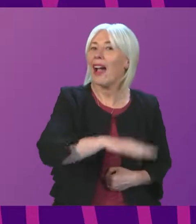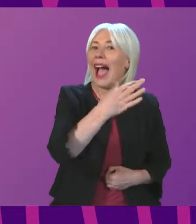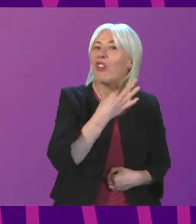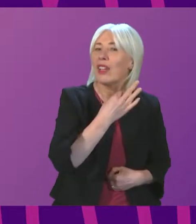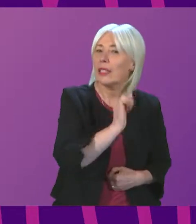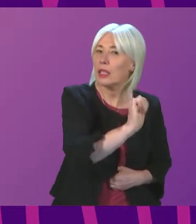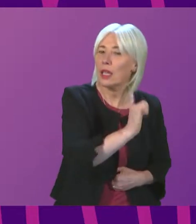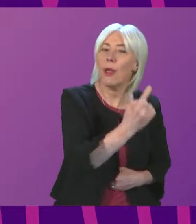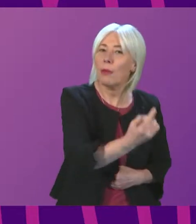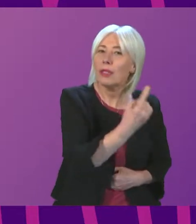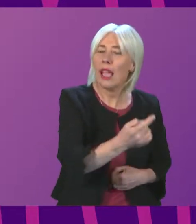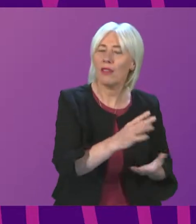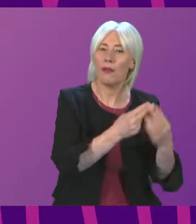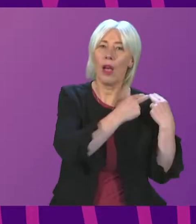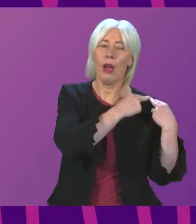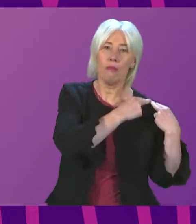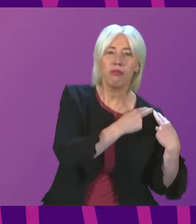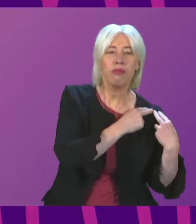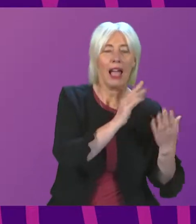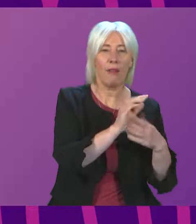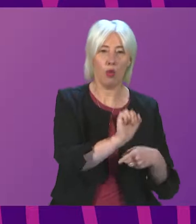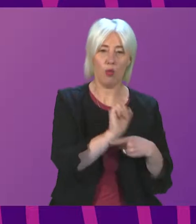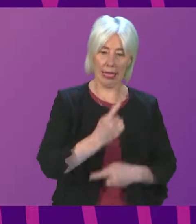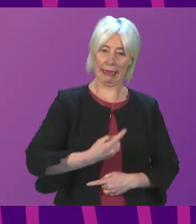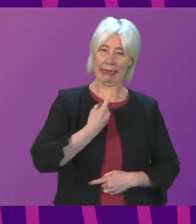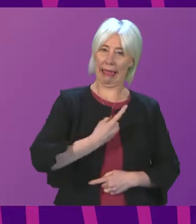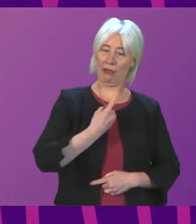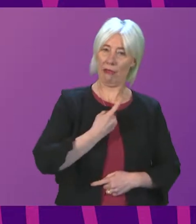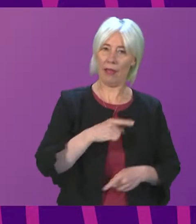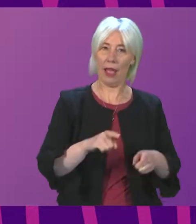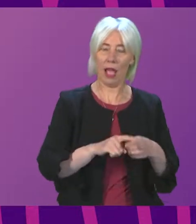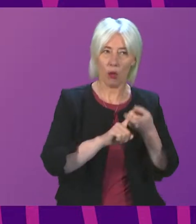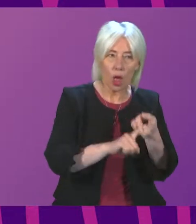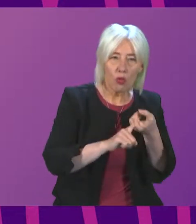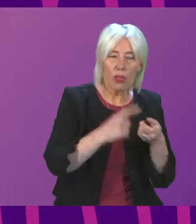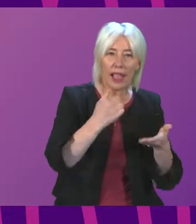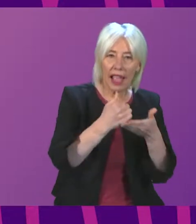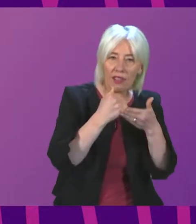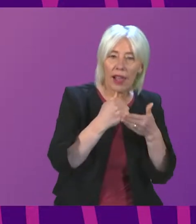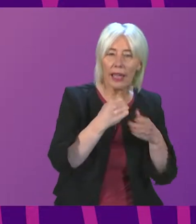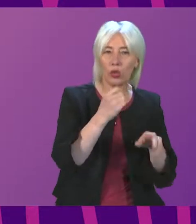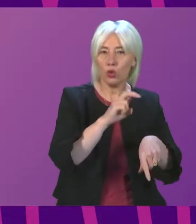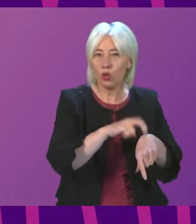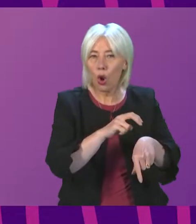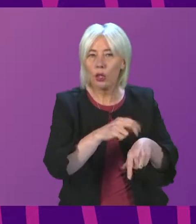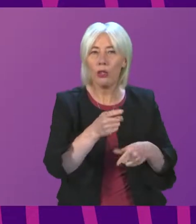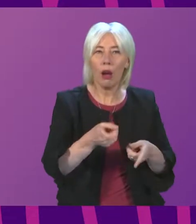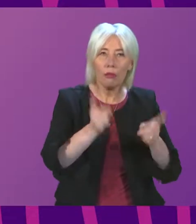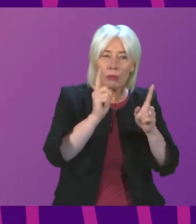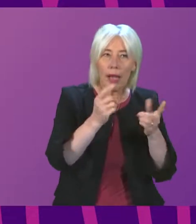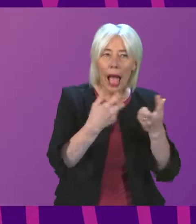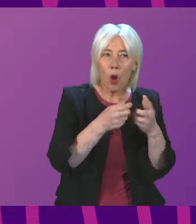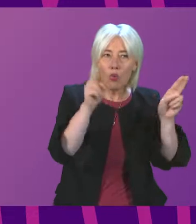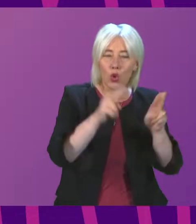carry a lot of responsibility for protecting their own health and rely on the advice of GPs and other clinicians to reduce risks of infection.